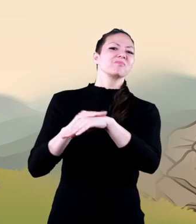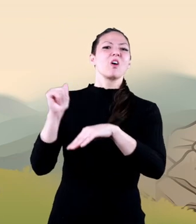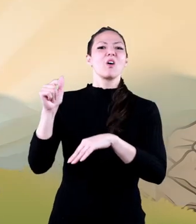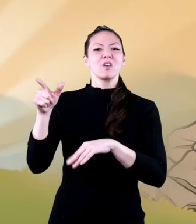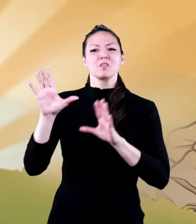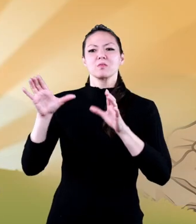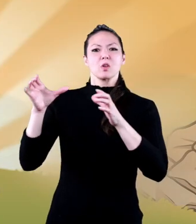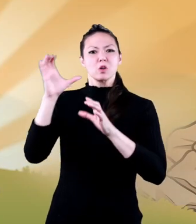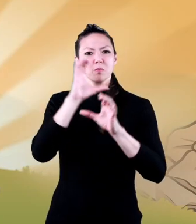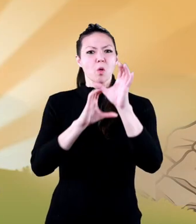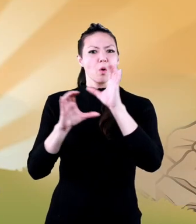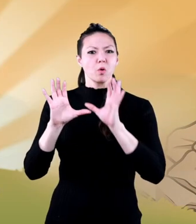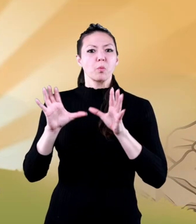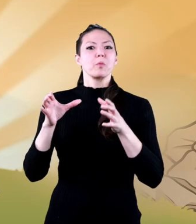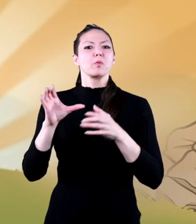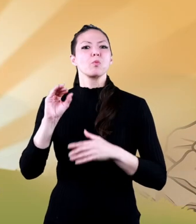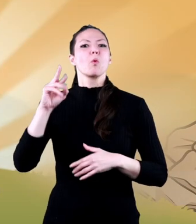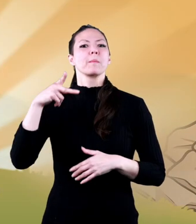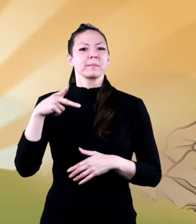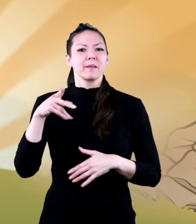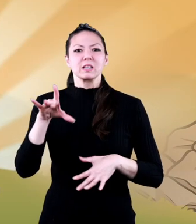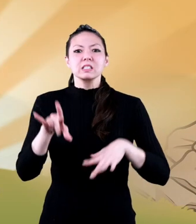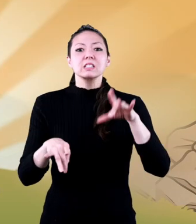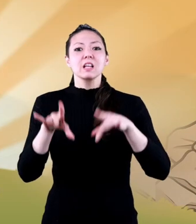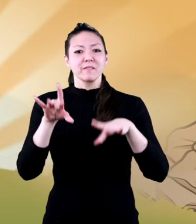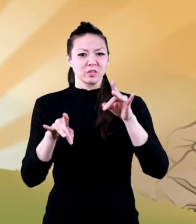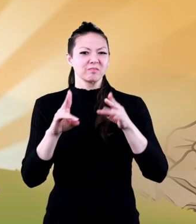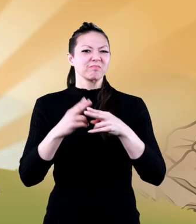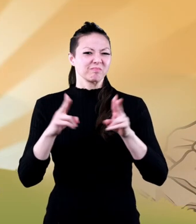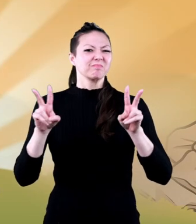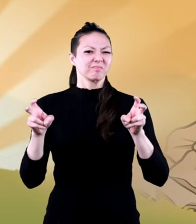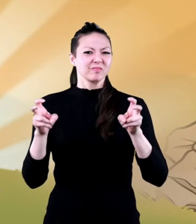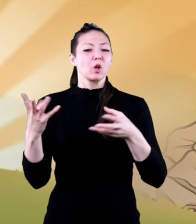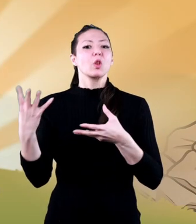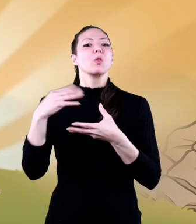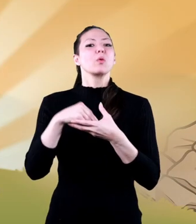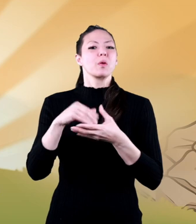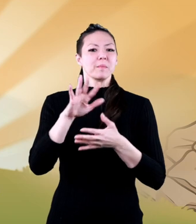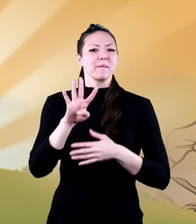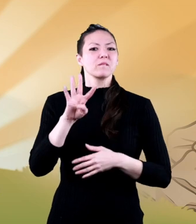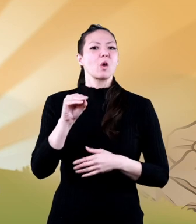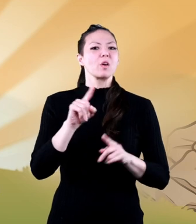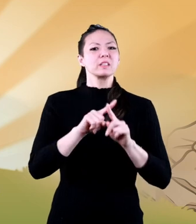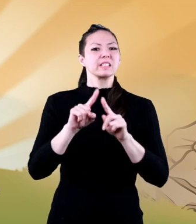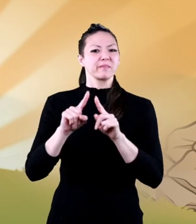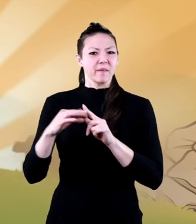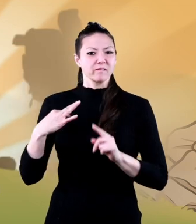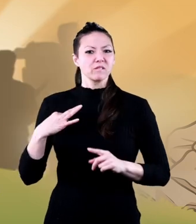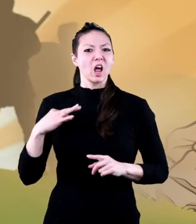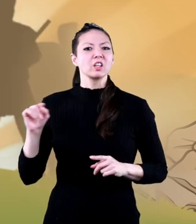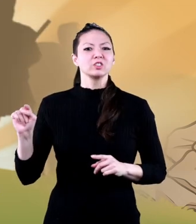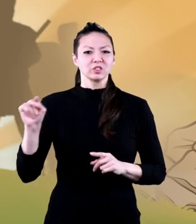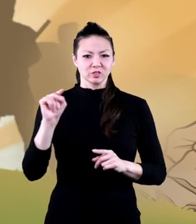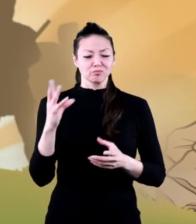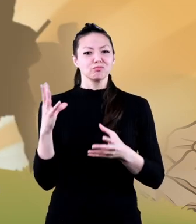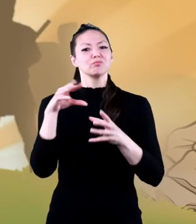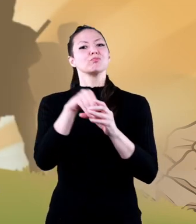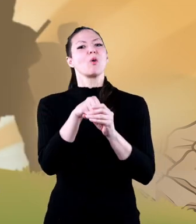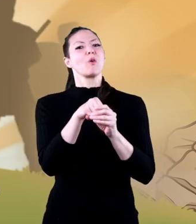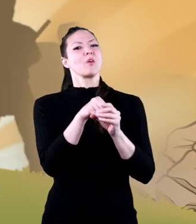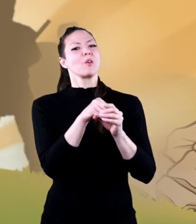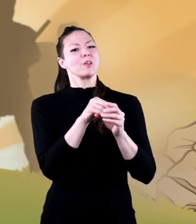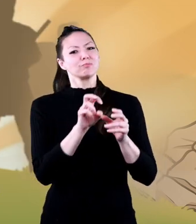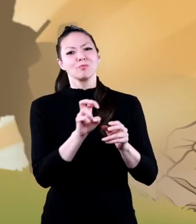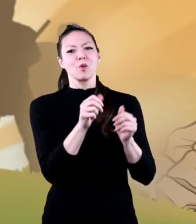called the exploration group the Corps of Discovery, which included about 40 other volunteers